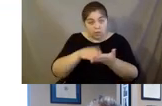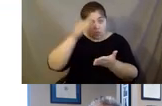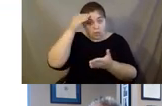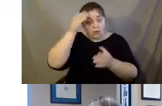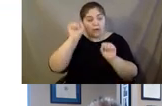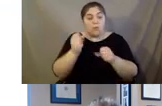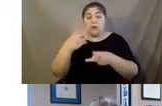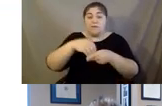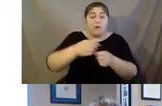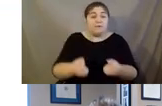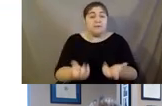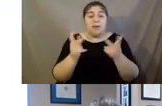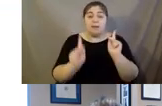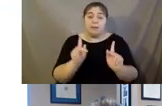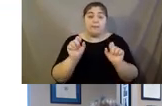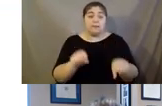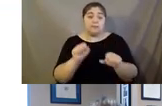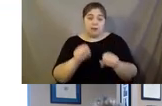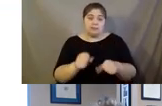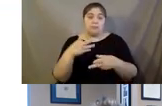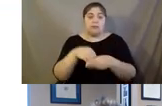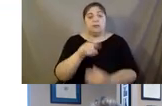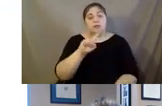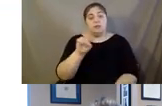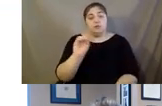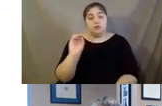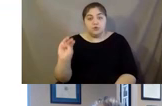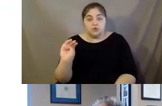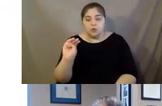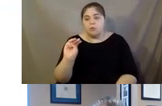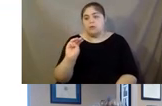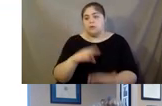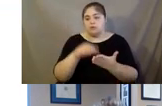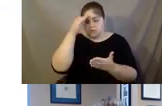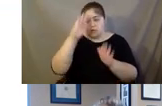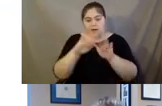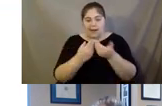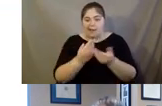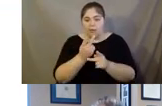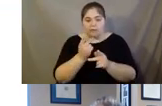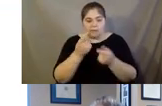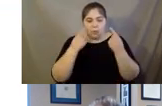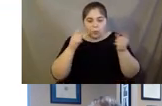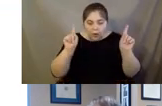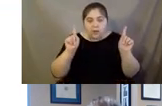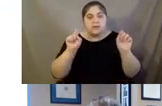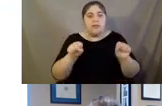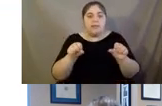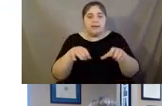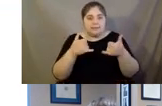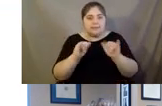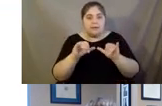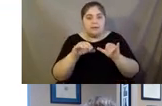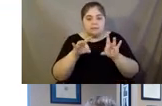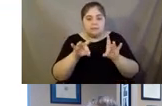as many people as possible to the Zoom platform to get a sense of how it worked, that it worked, and that they could still take their classes.